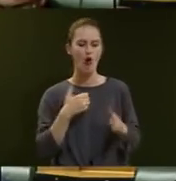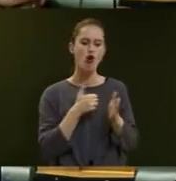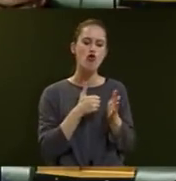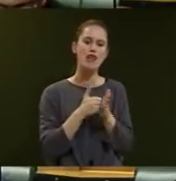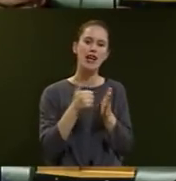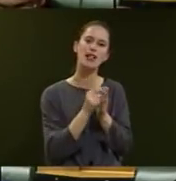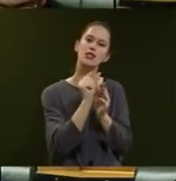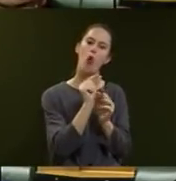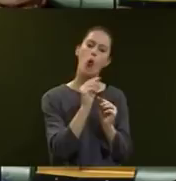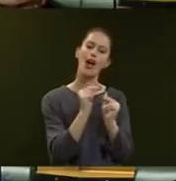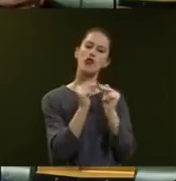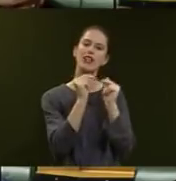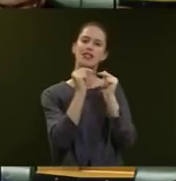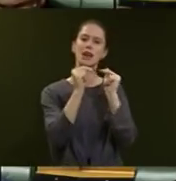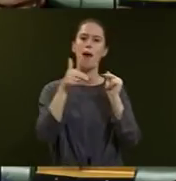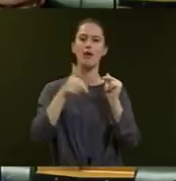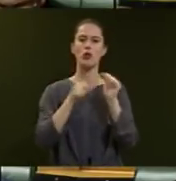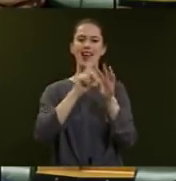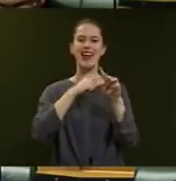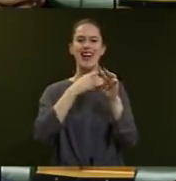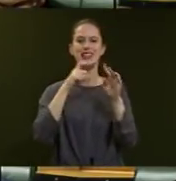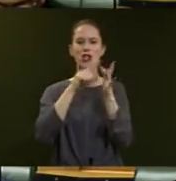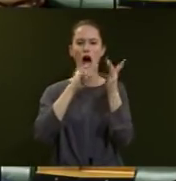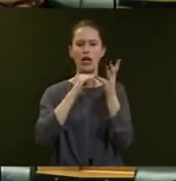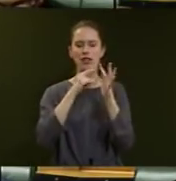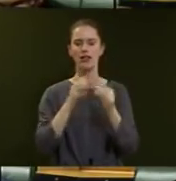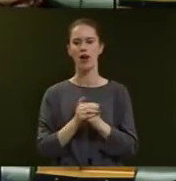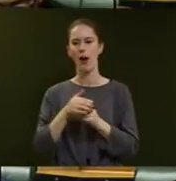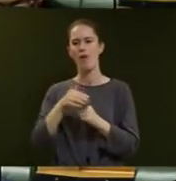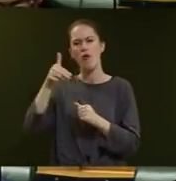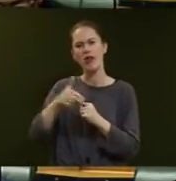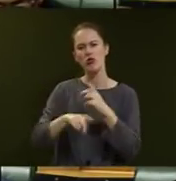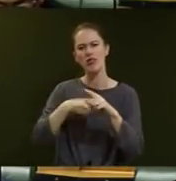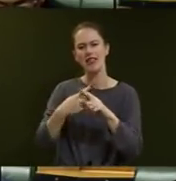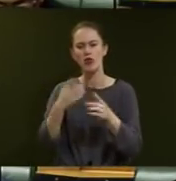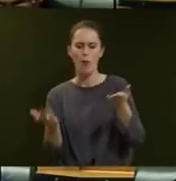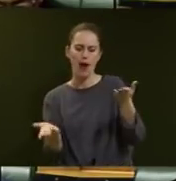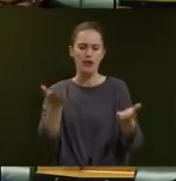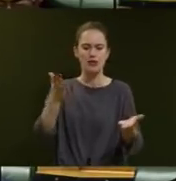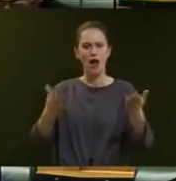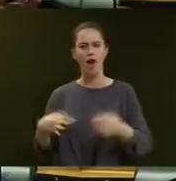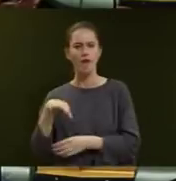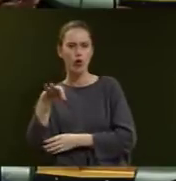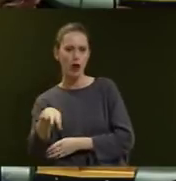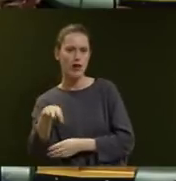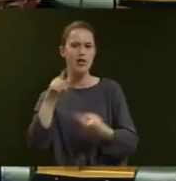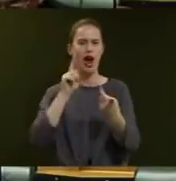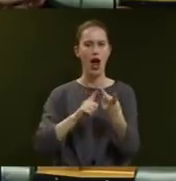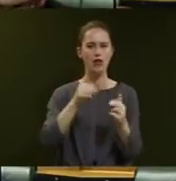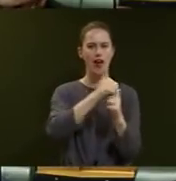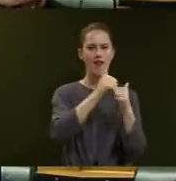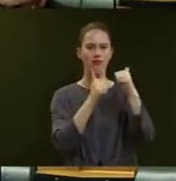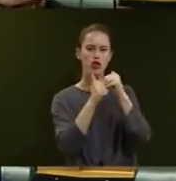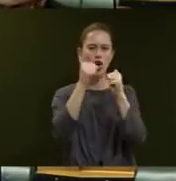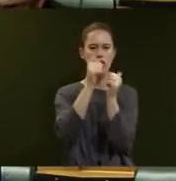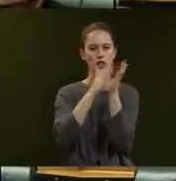increases in the petrol excise. When setting petrol taxes we must balance affordability and the infrastructure that New